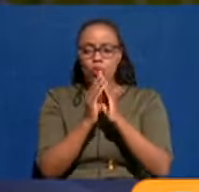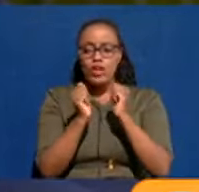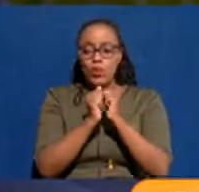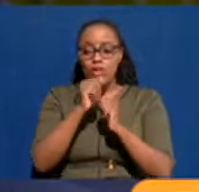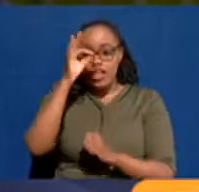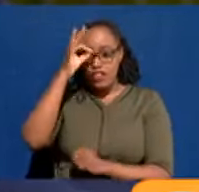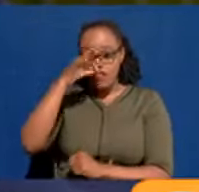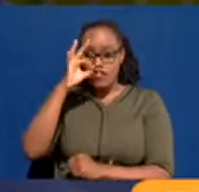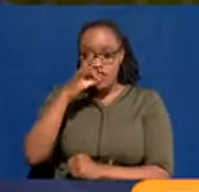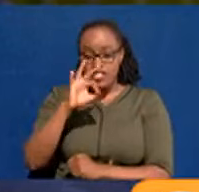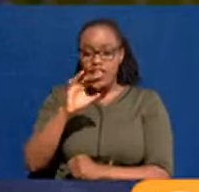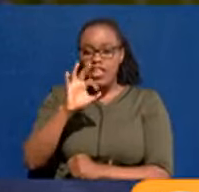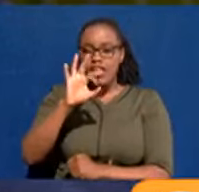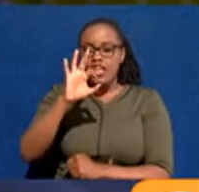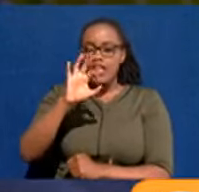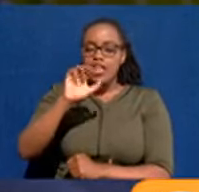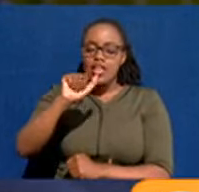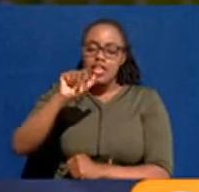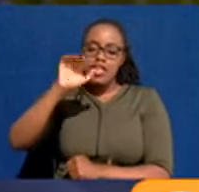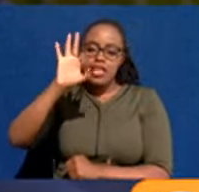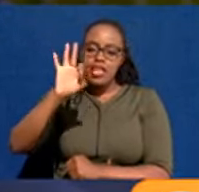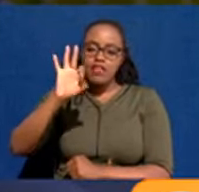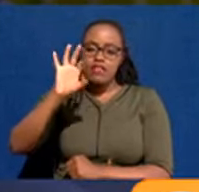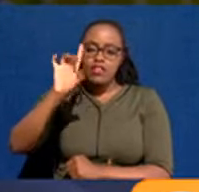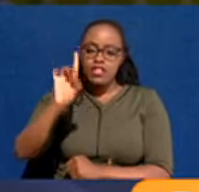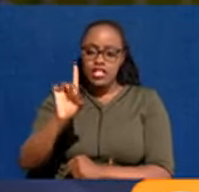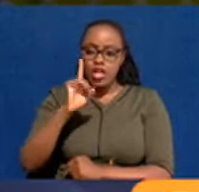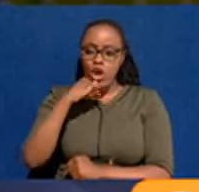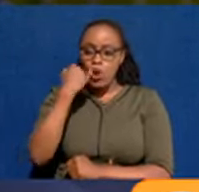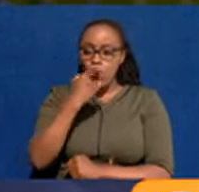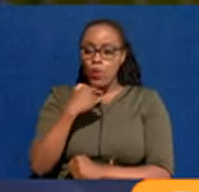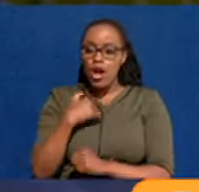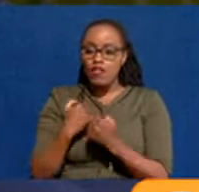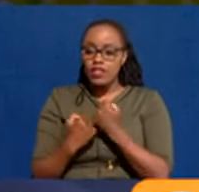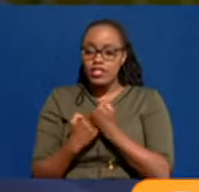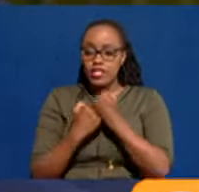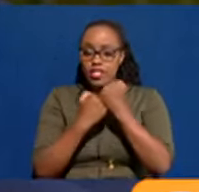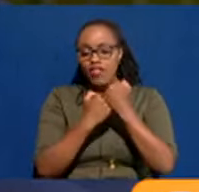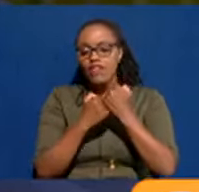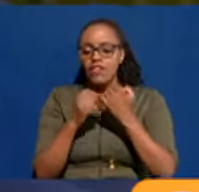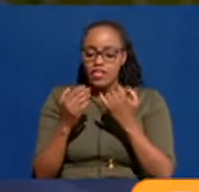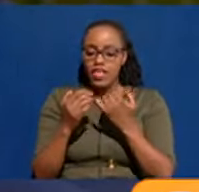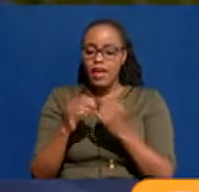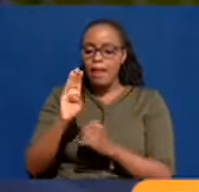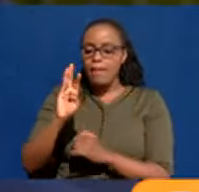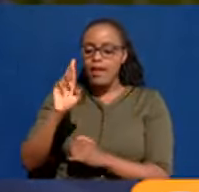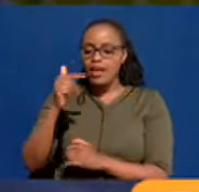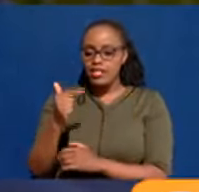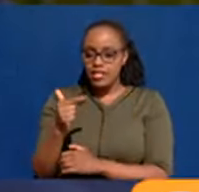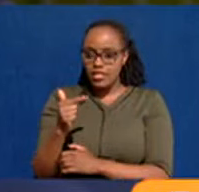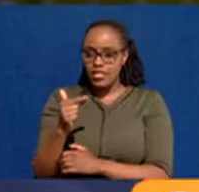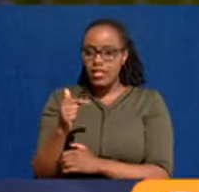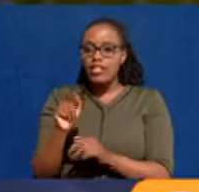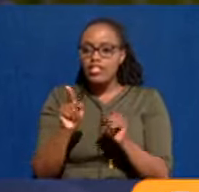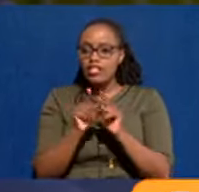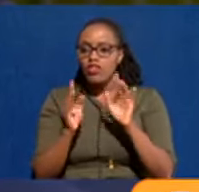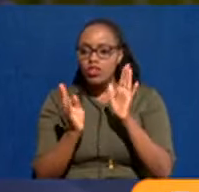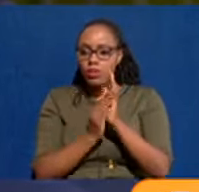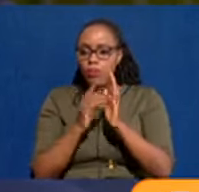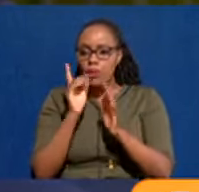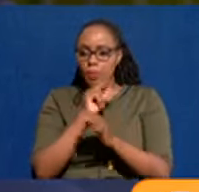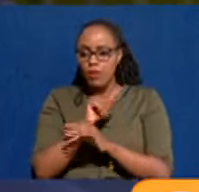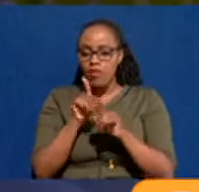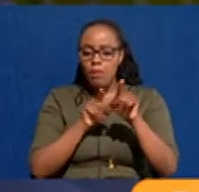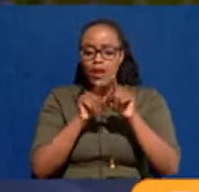AFD, who are actually supporting line three of the BRT. We've already put in our budget